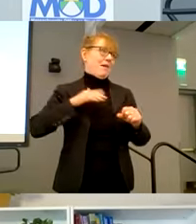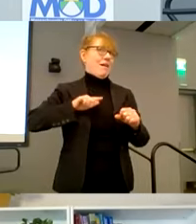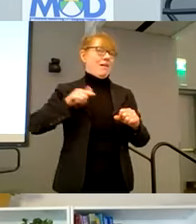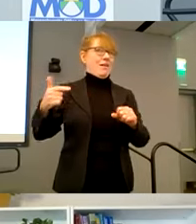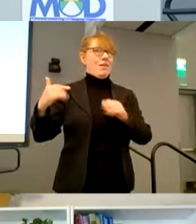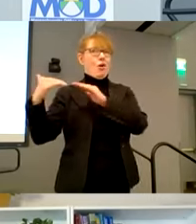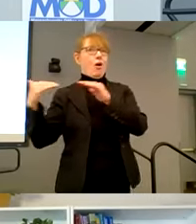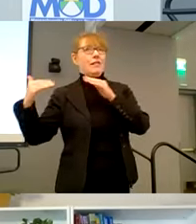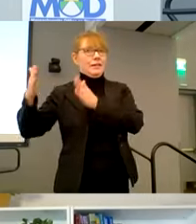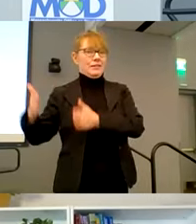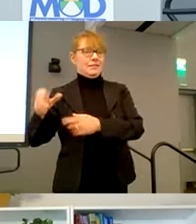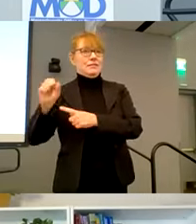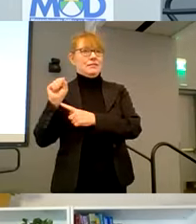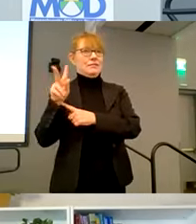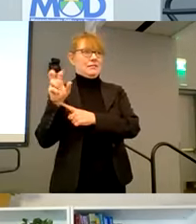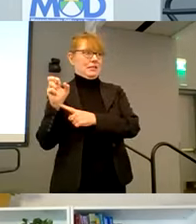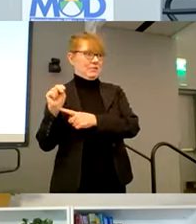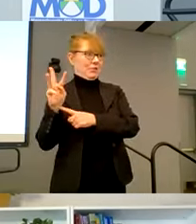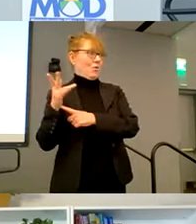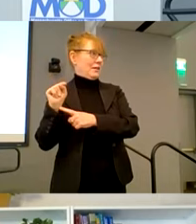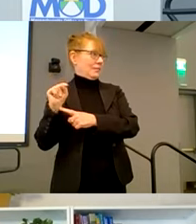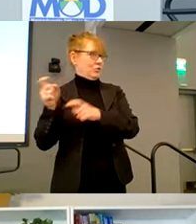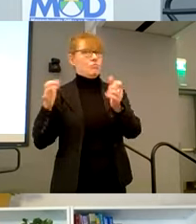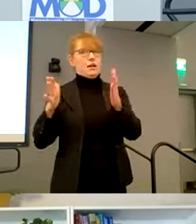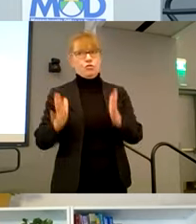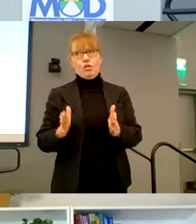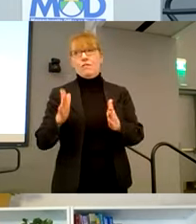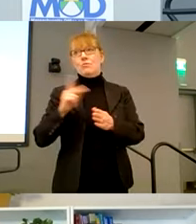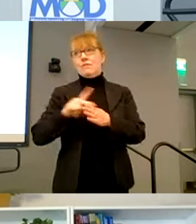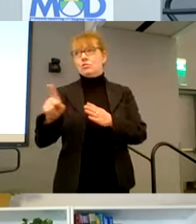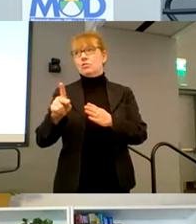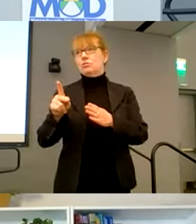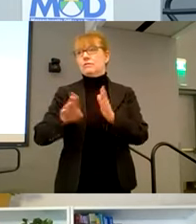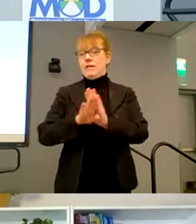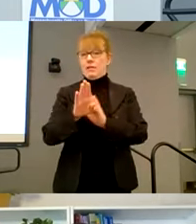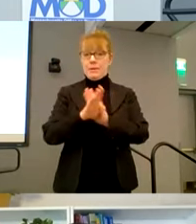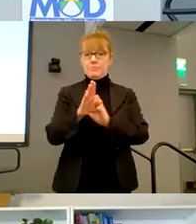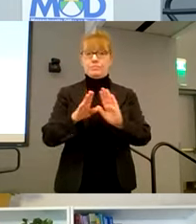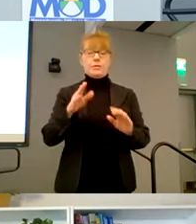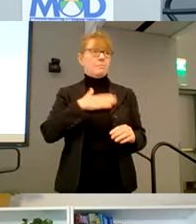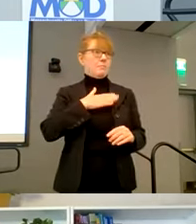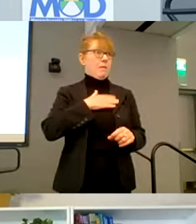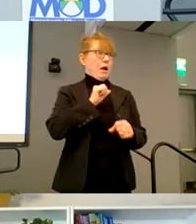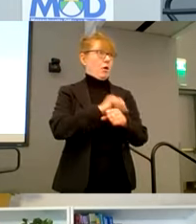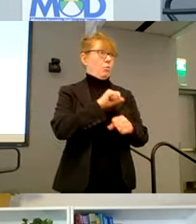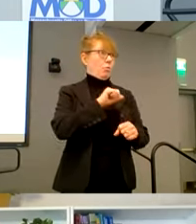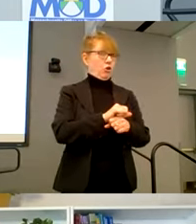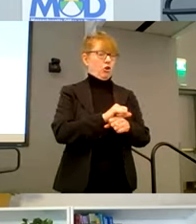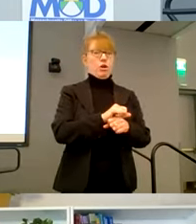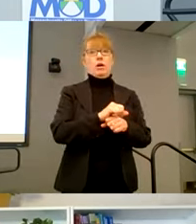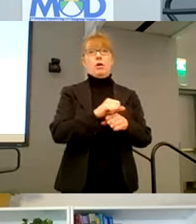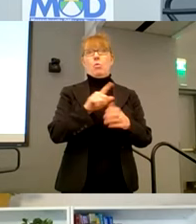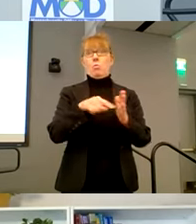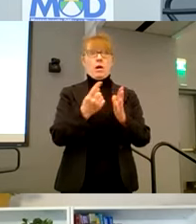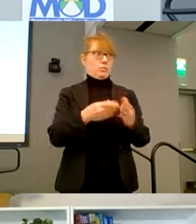Steven Weitz, who's the director of professional development. The work that I do relates to my team directly is once we have the games, how do we